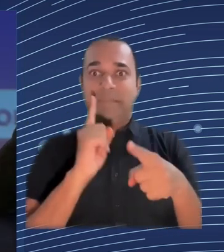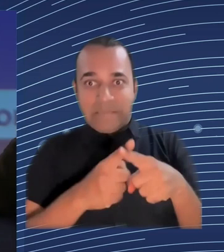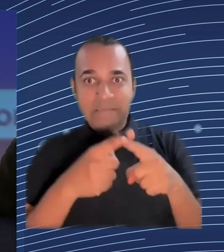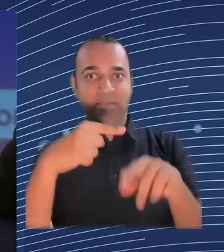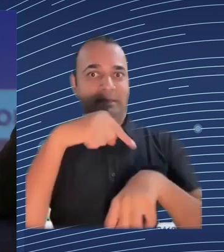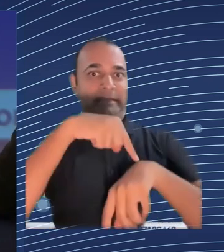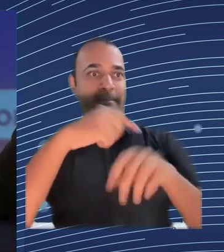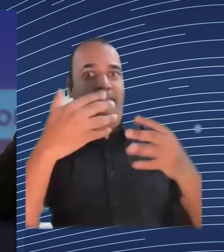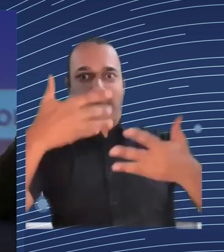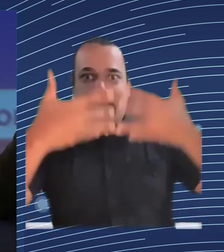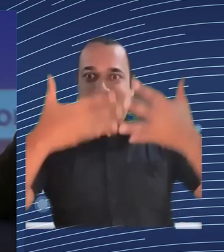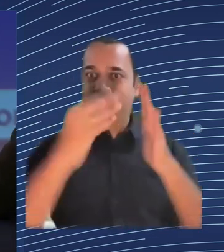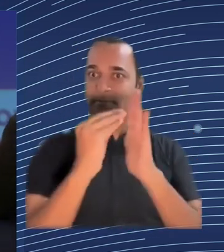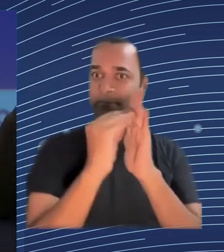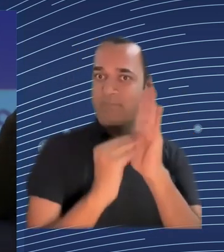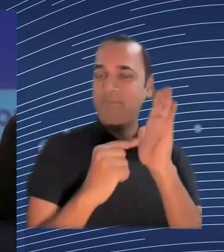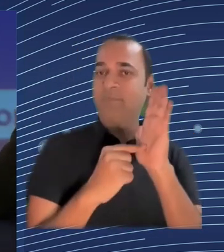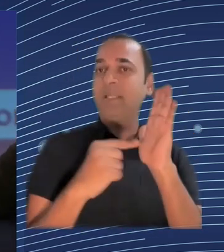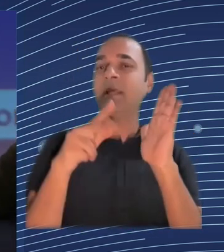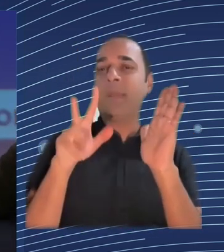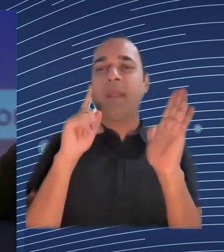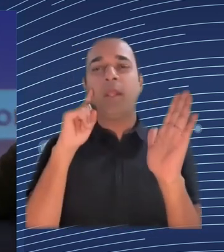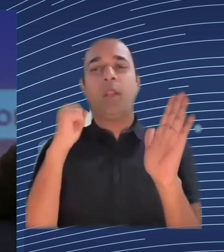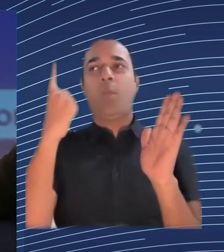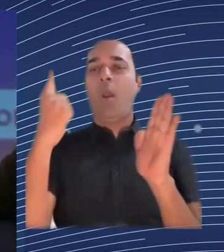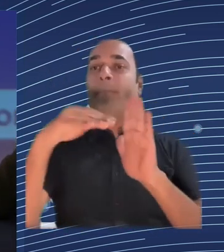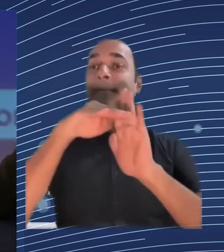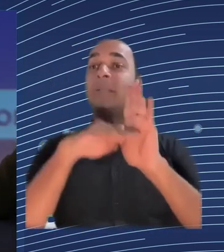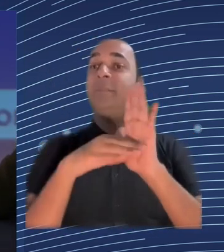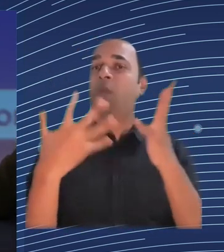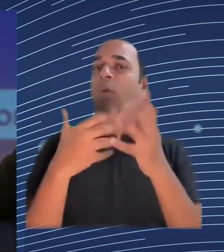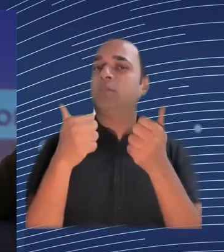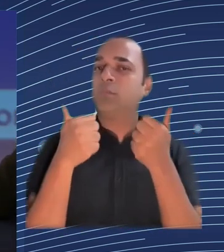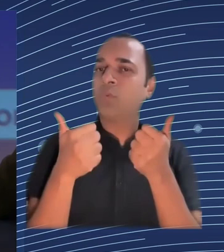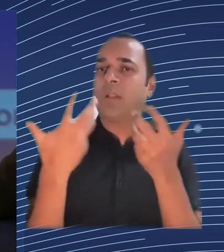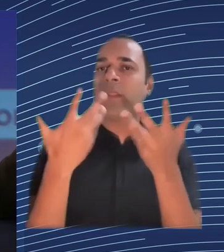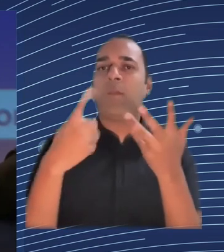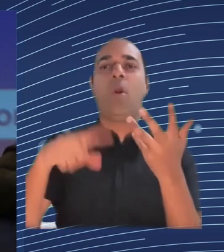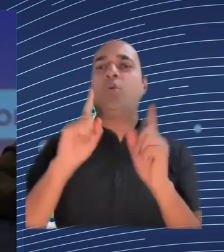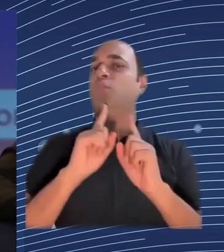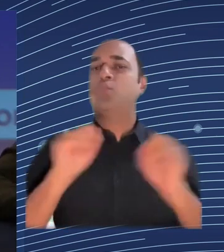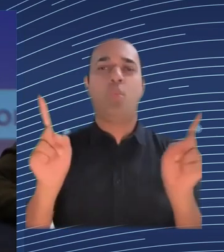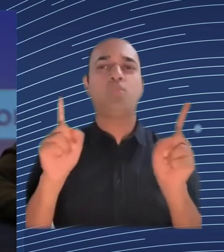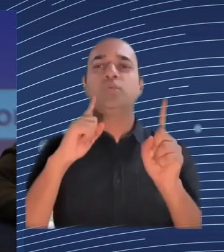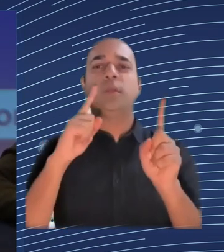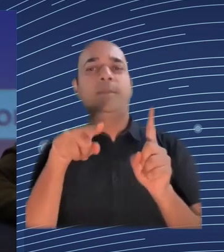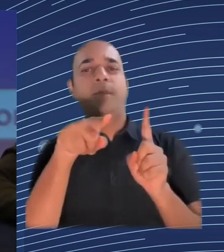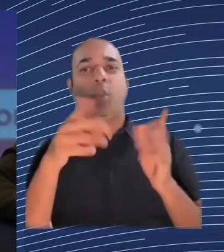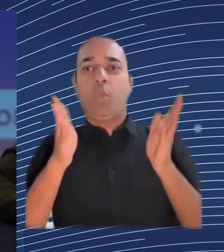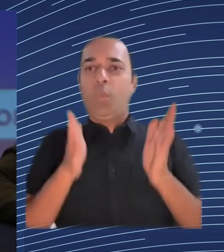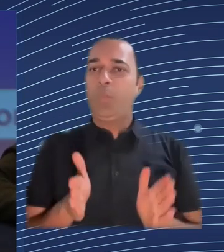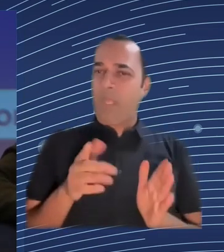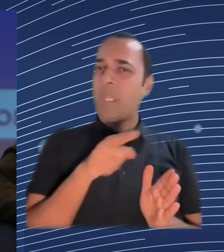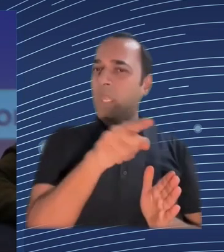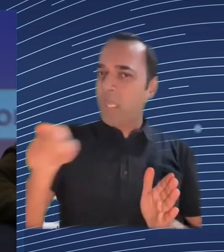time doing is educating IBMers on where you can and should use AI but also where you should not use AI and we publish those